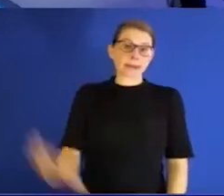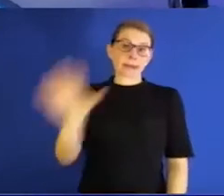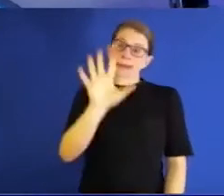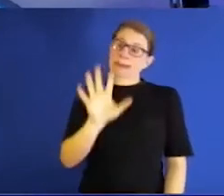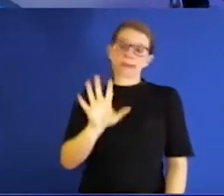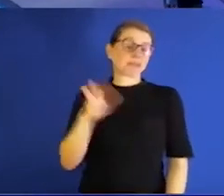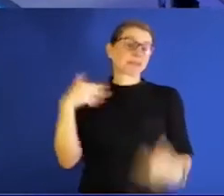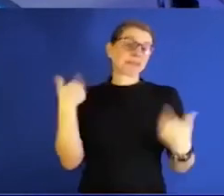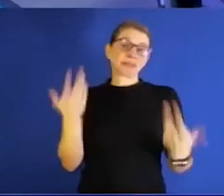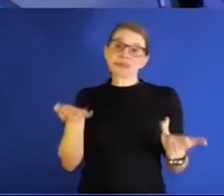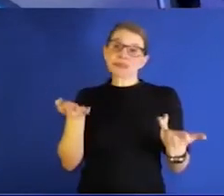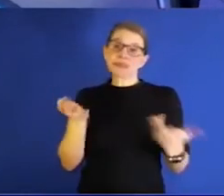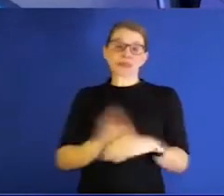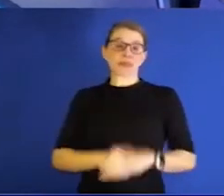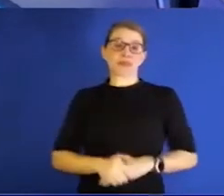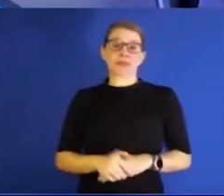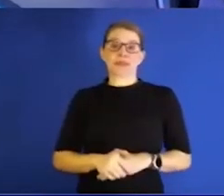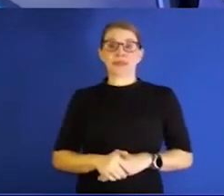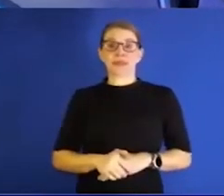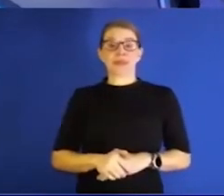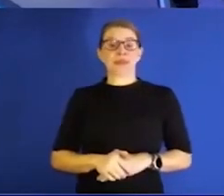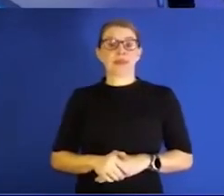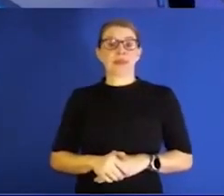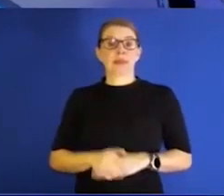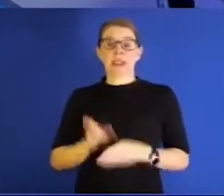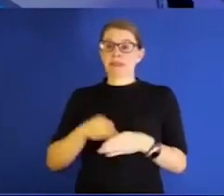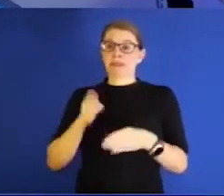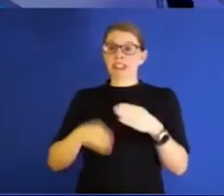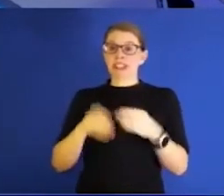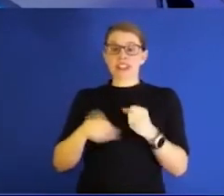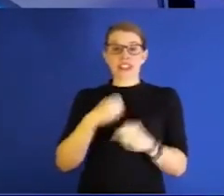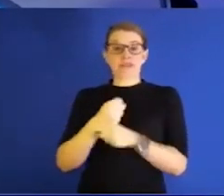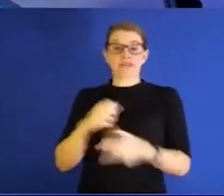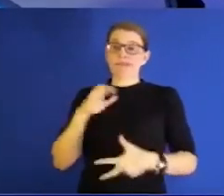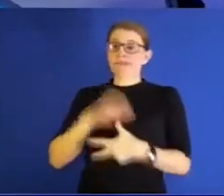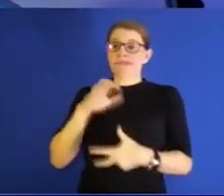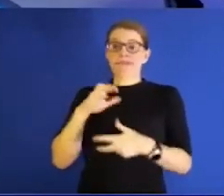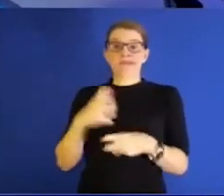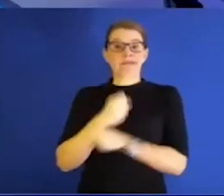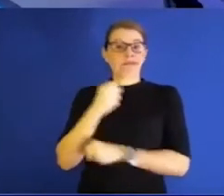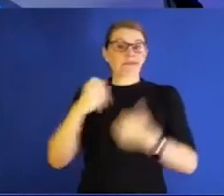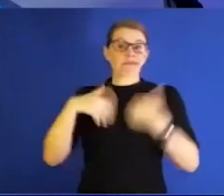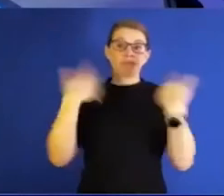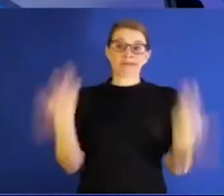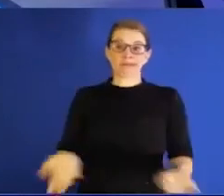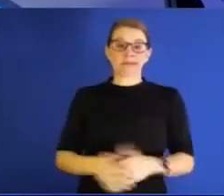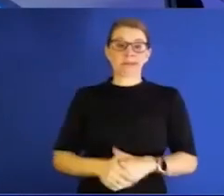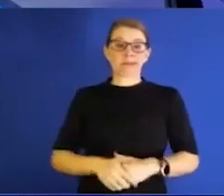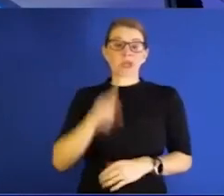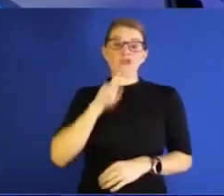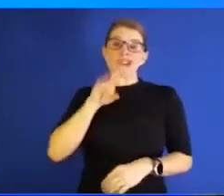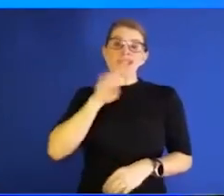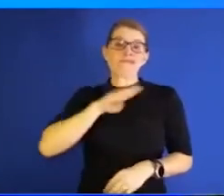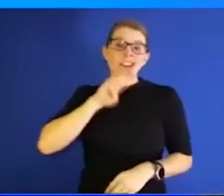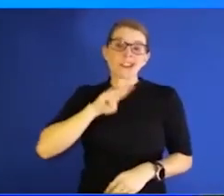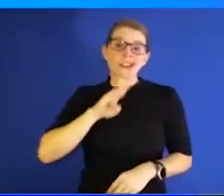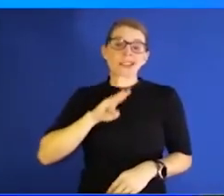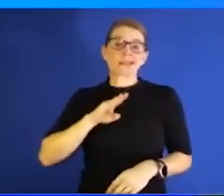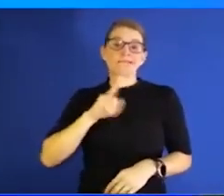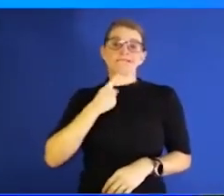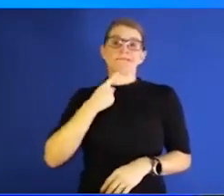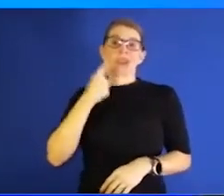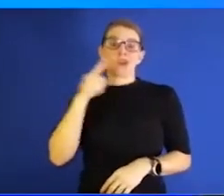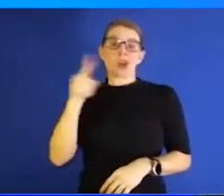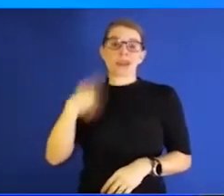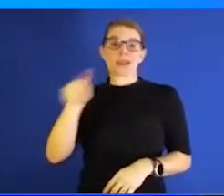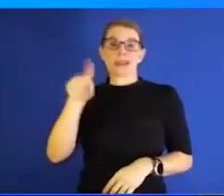the year and win the national championship. Just saying. Just saying, yeah. Just got to get that in They're really frustrating and disappointing for the guys. They worked so, so